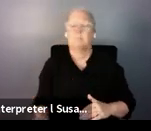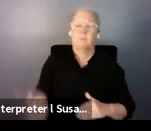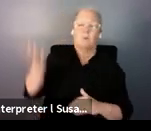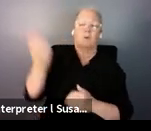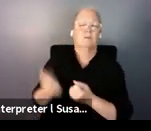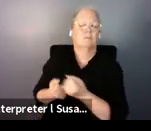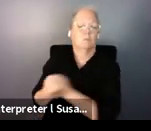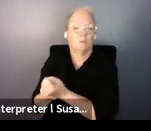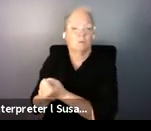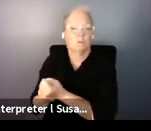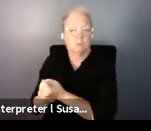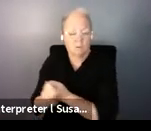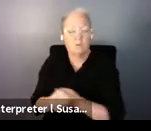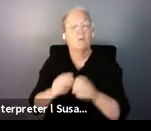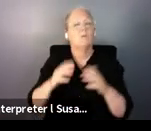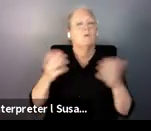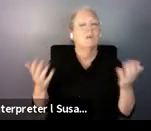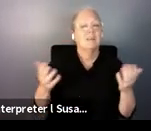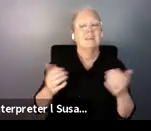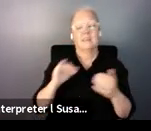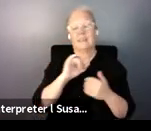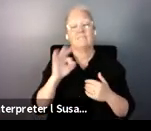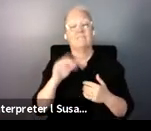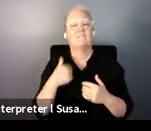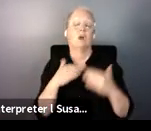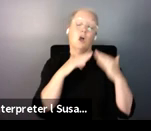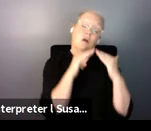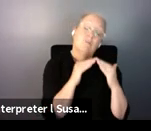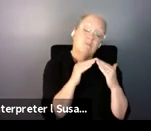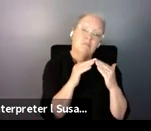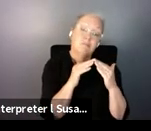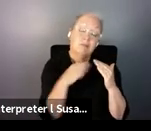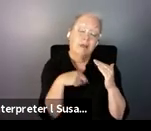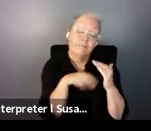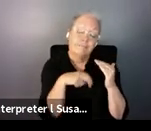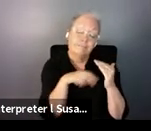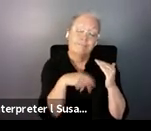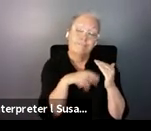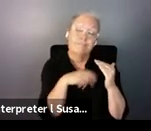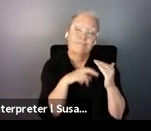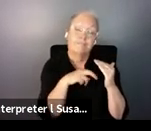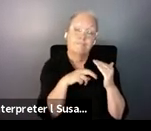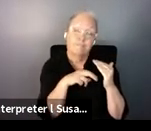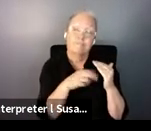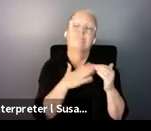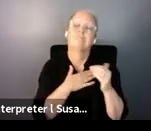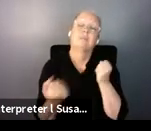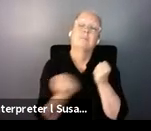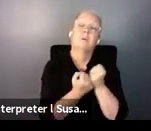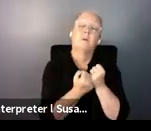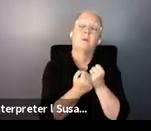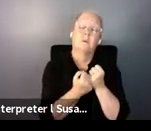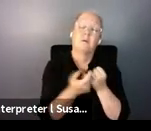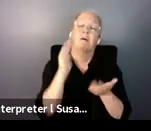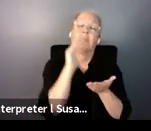we are seeking. If we stay at home and we do not much, our level of support will be minimal for many